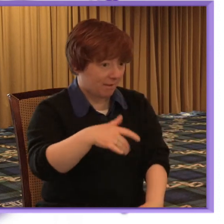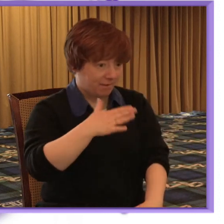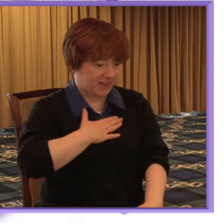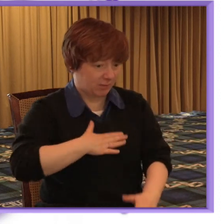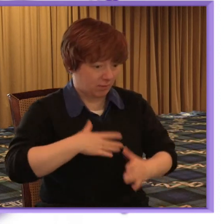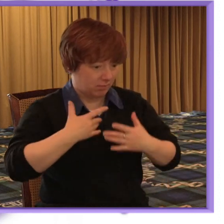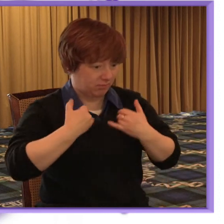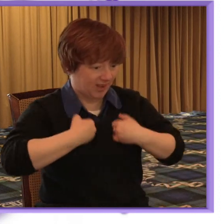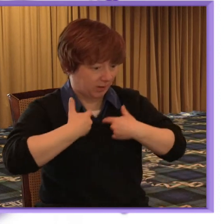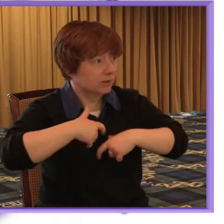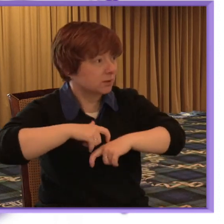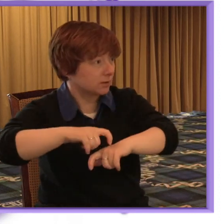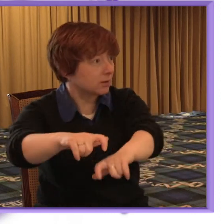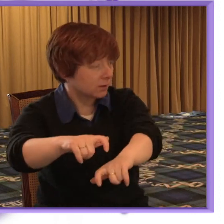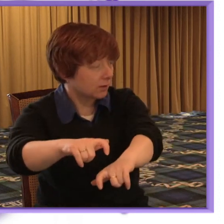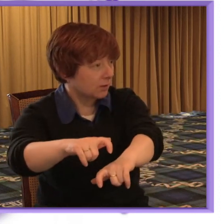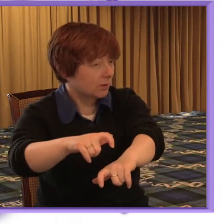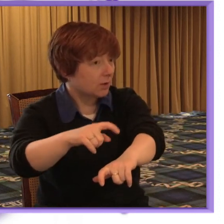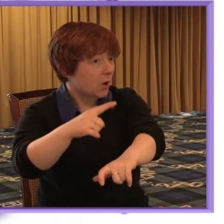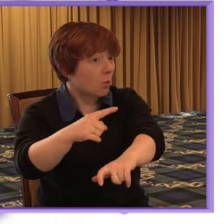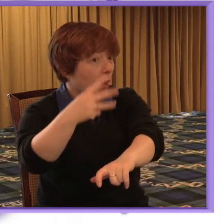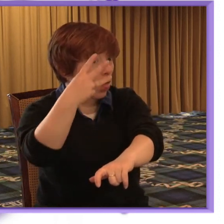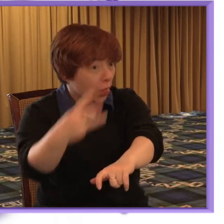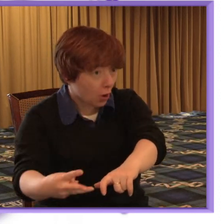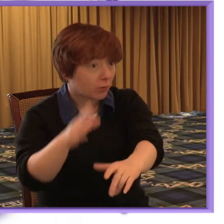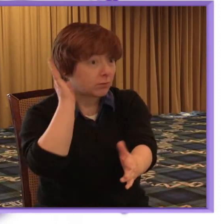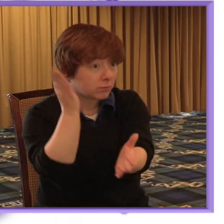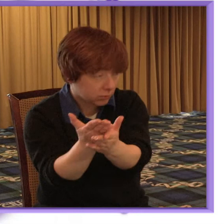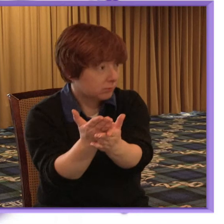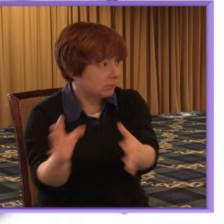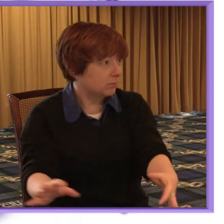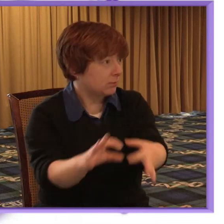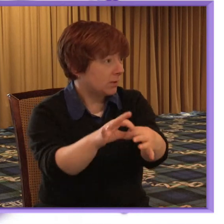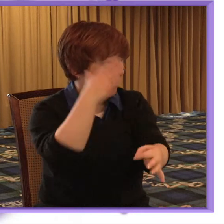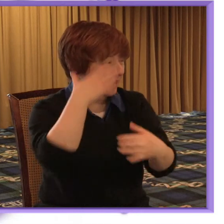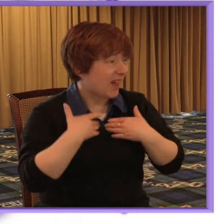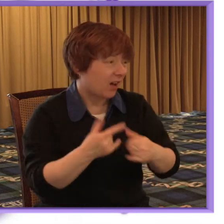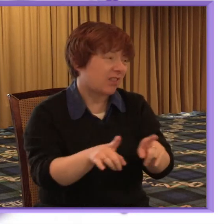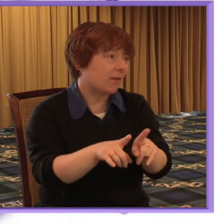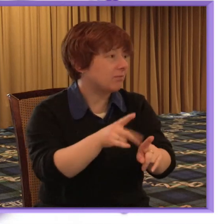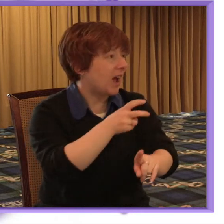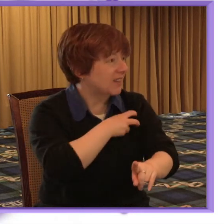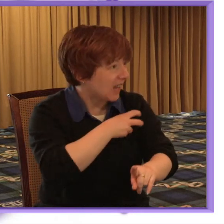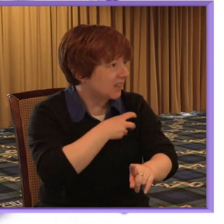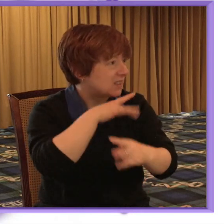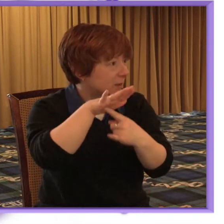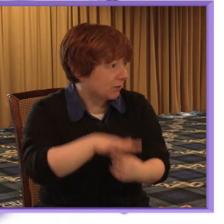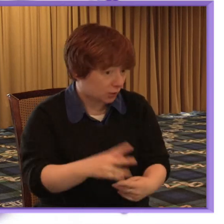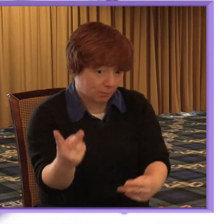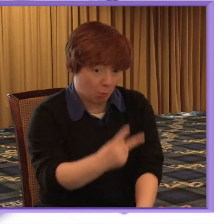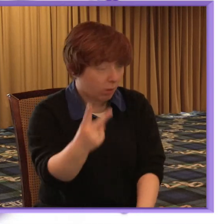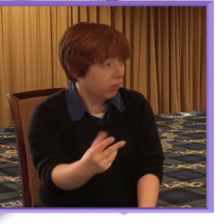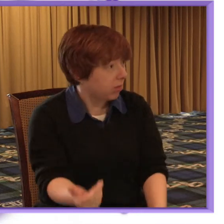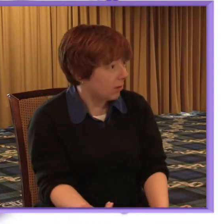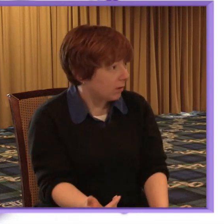condition a third of whom will have a comorbid mental health condition such as anxiety and depression BACP therefore